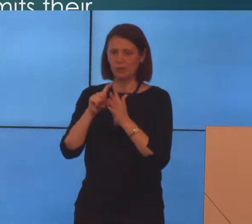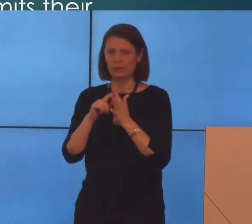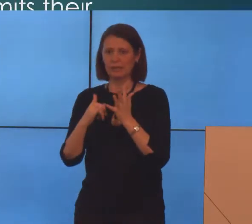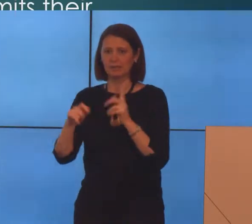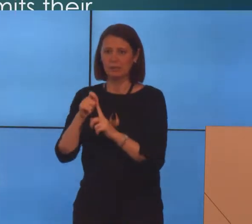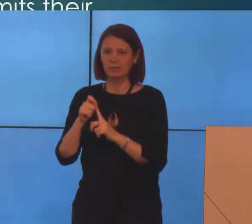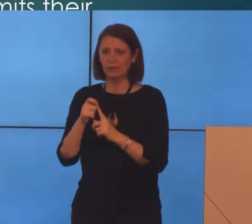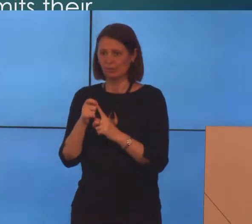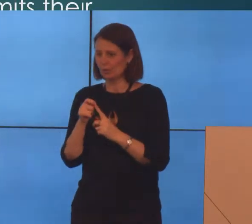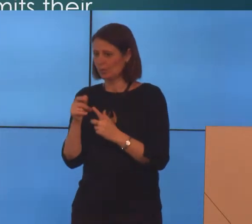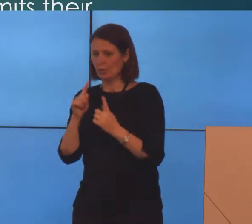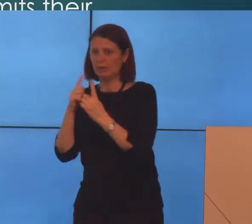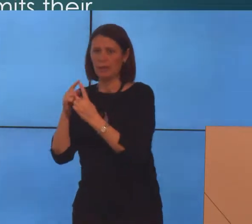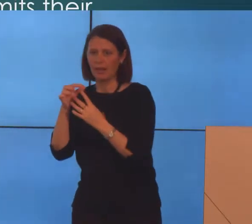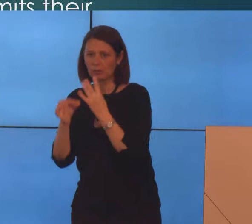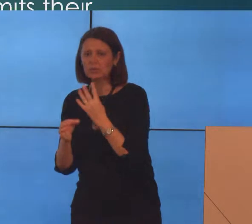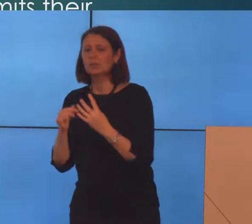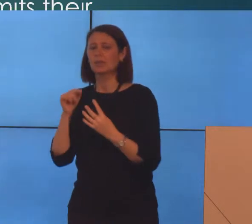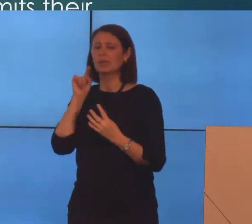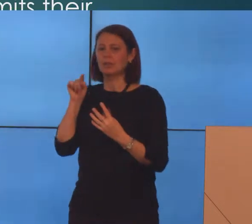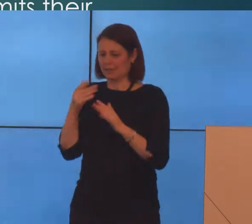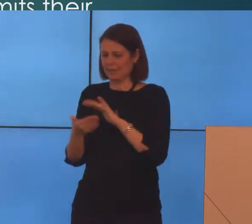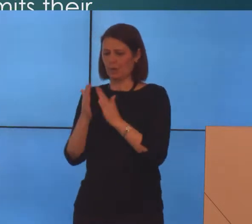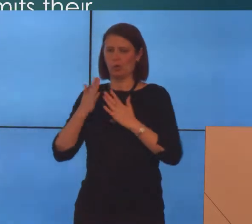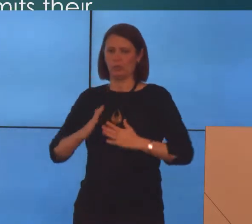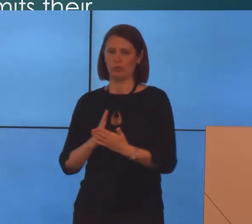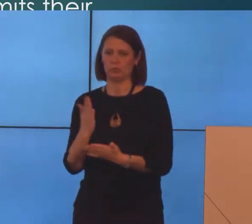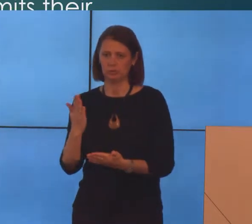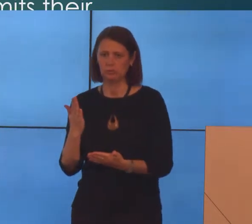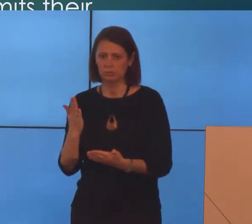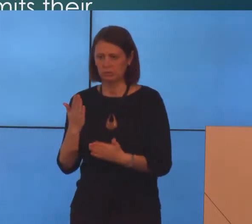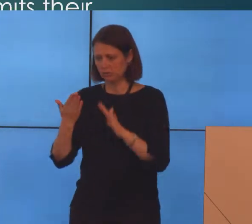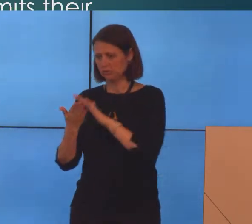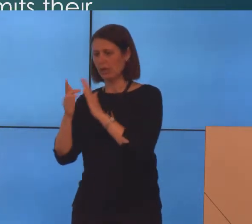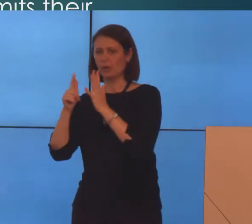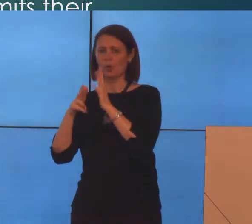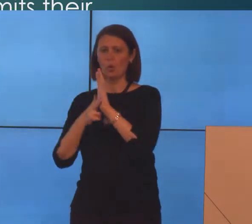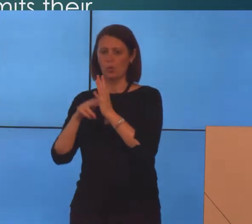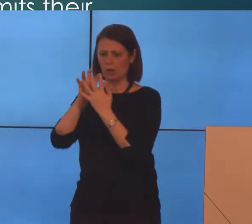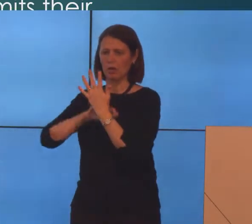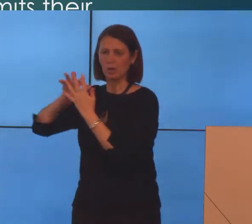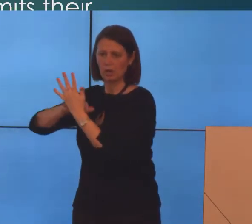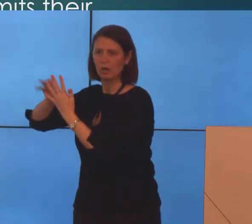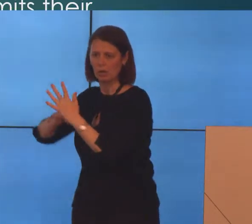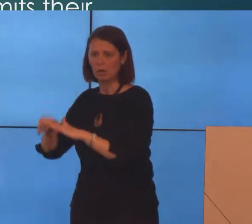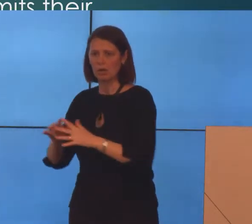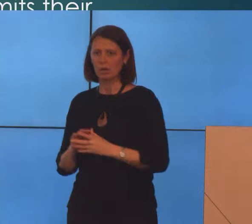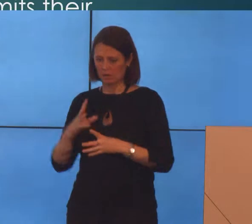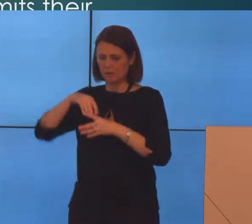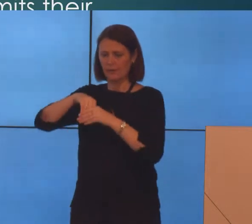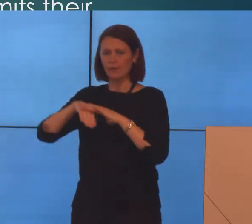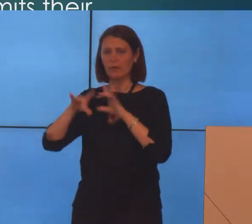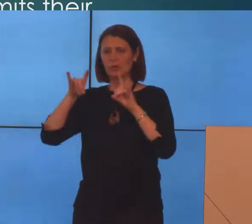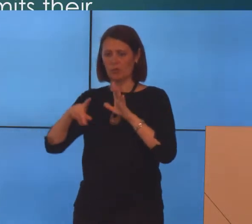human right. It's referred to under various United Nations instruments, and it's encapsulated in